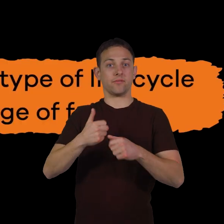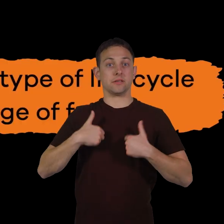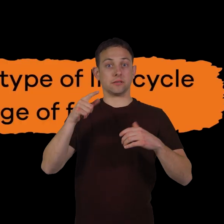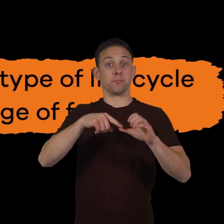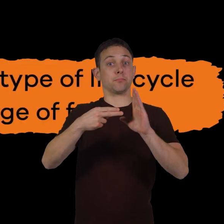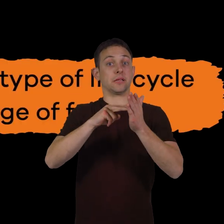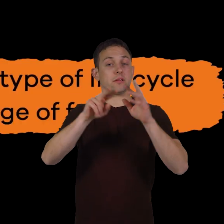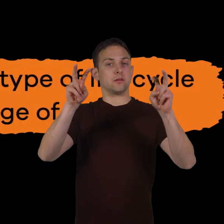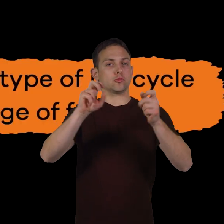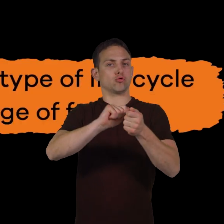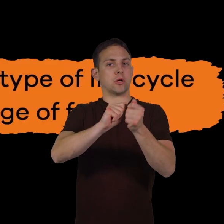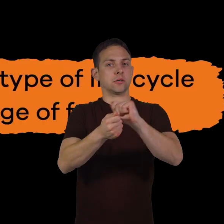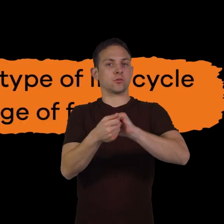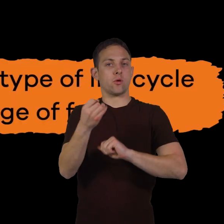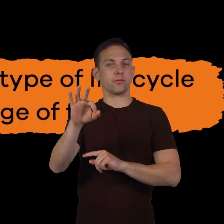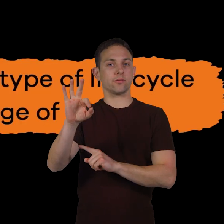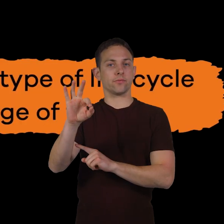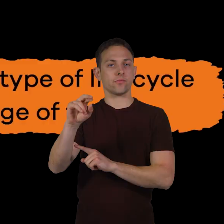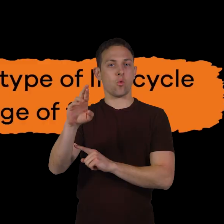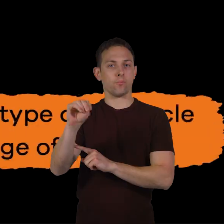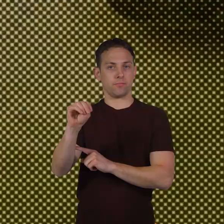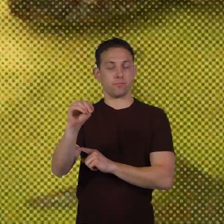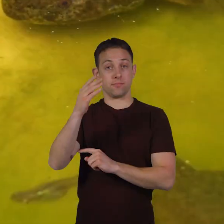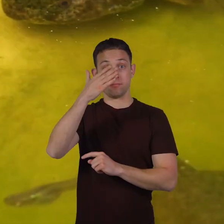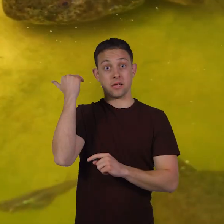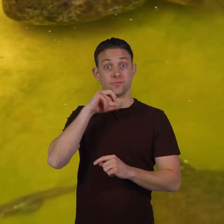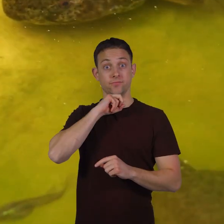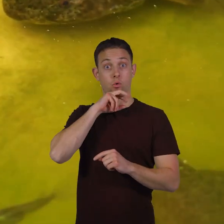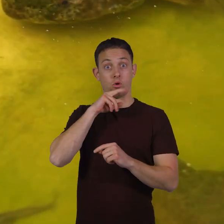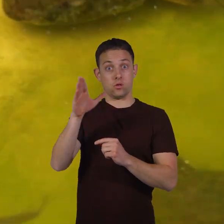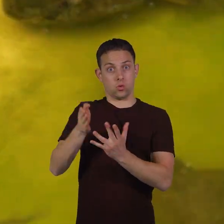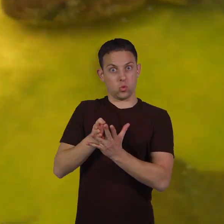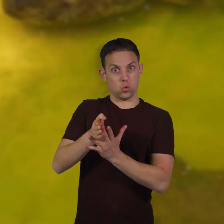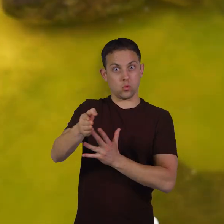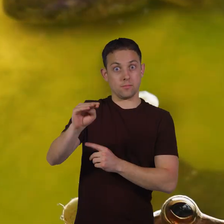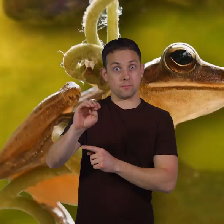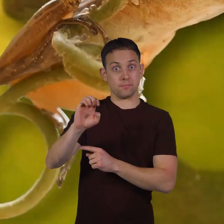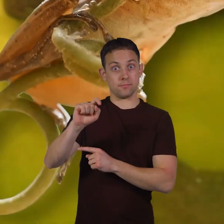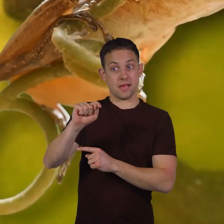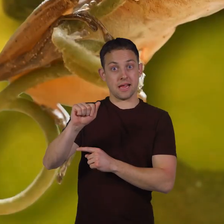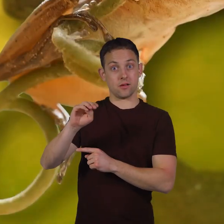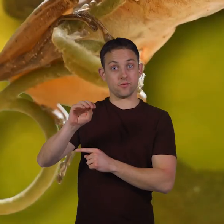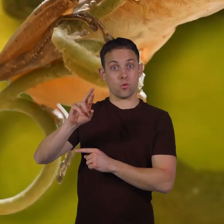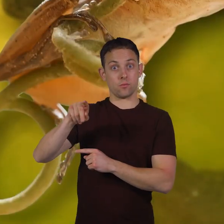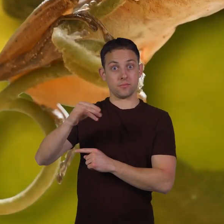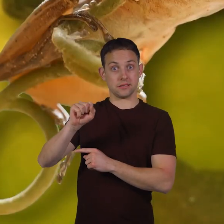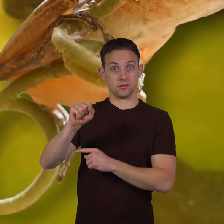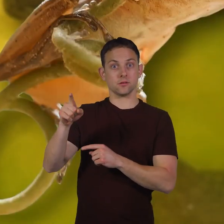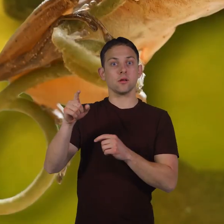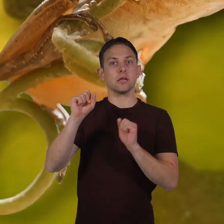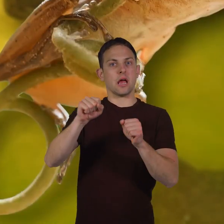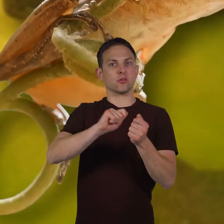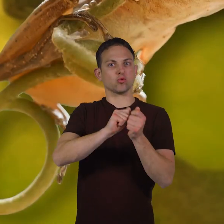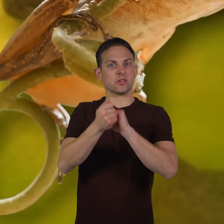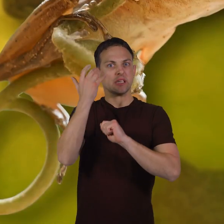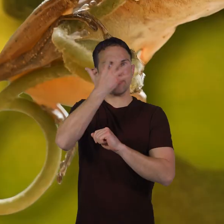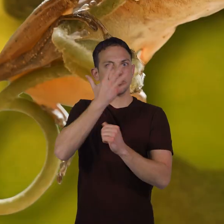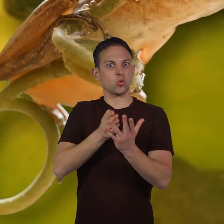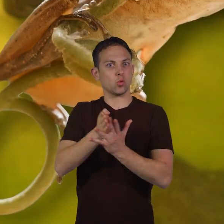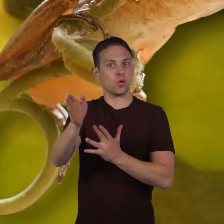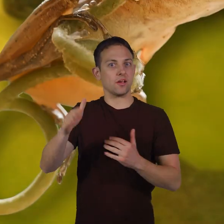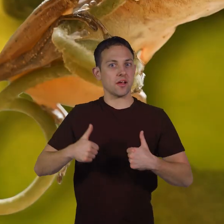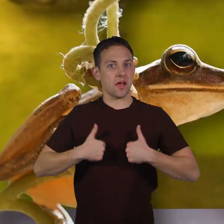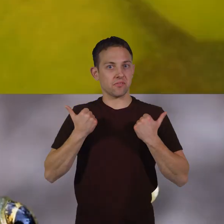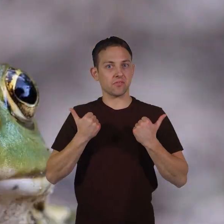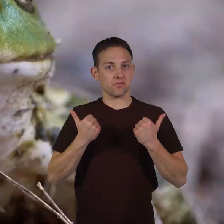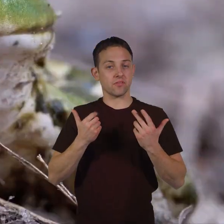cycle and means change of form because frogs go through metamorphosis they change their appearance throughout